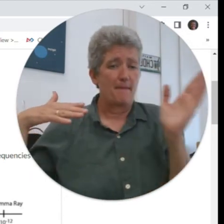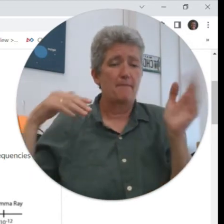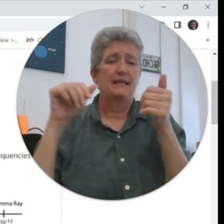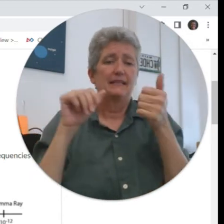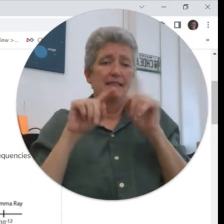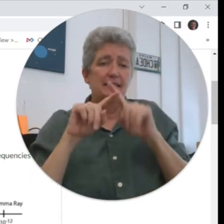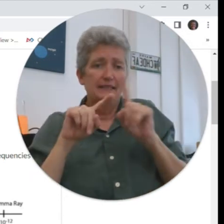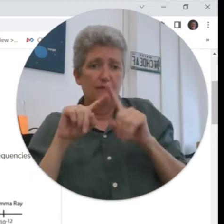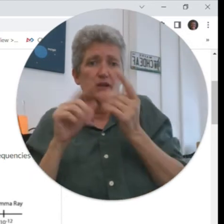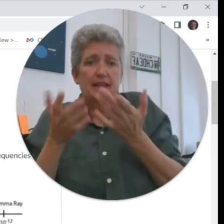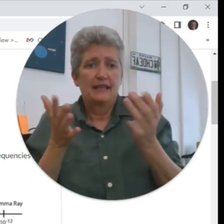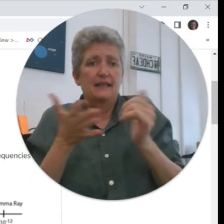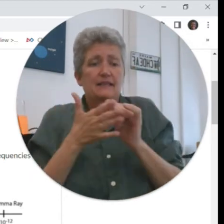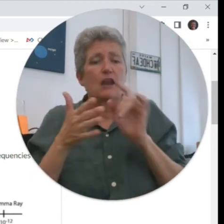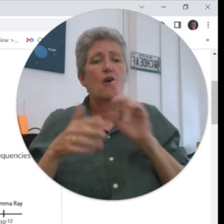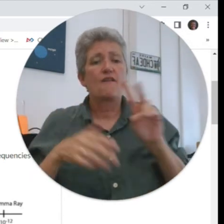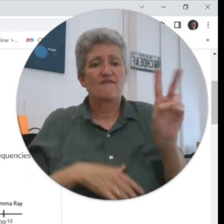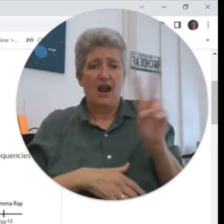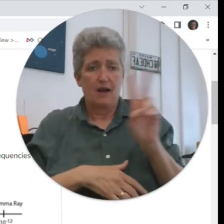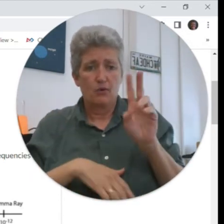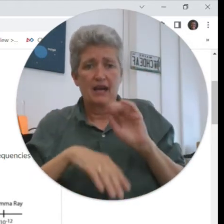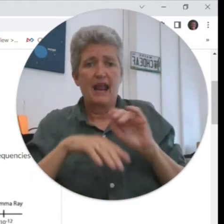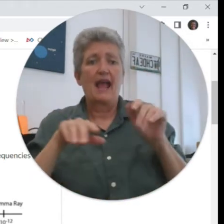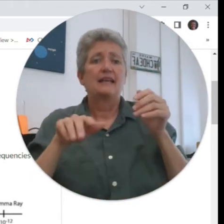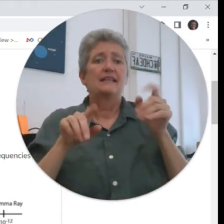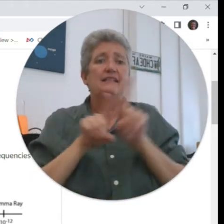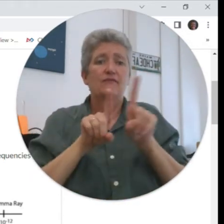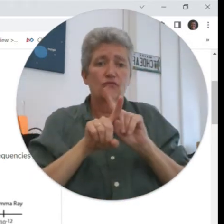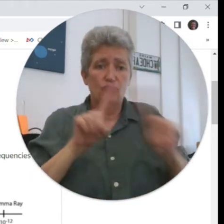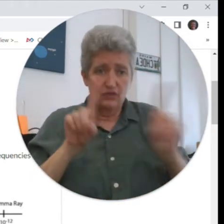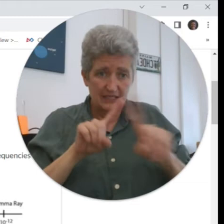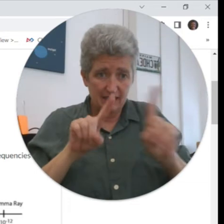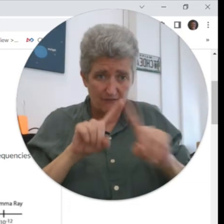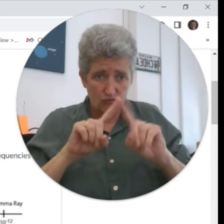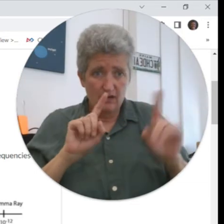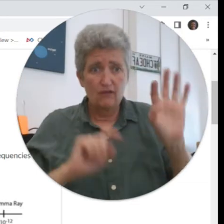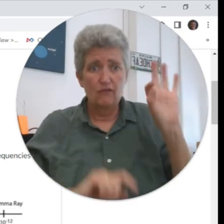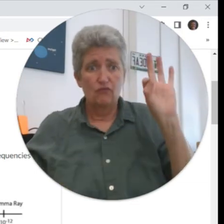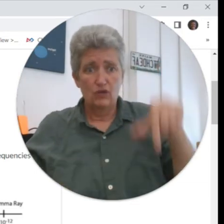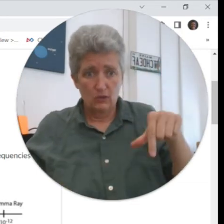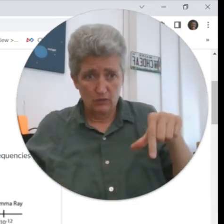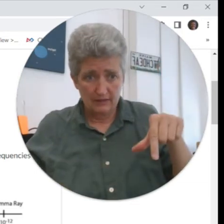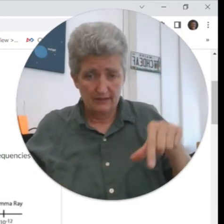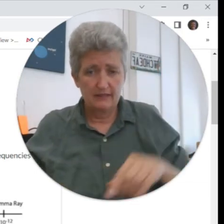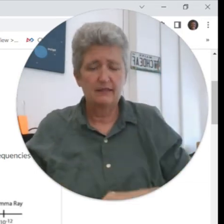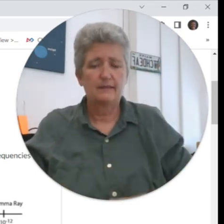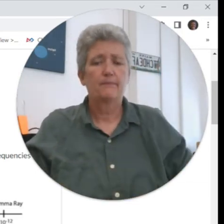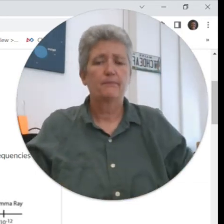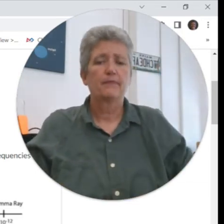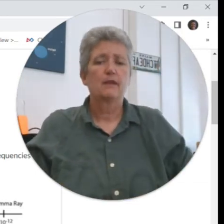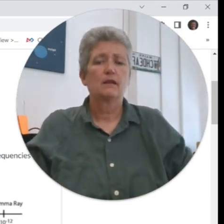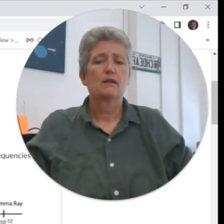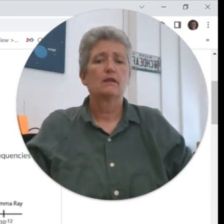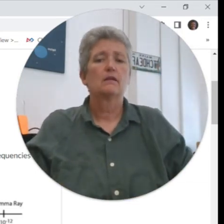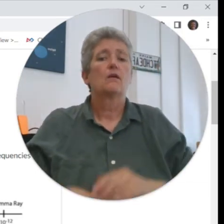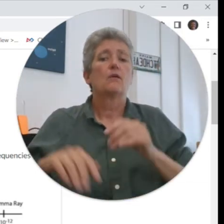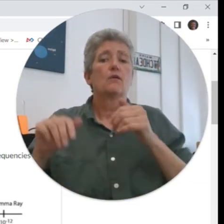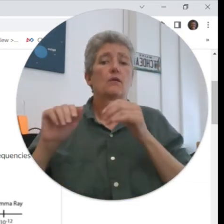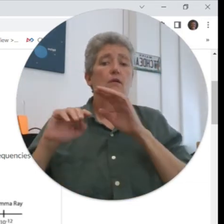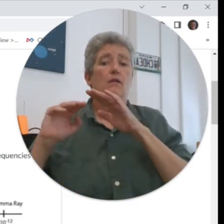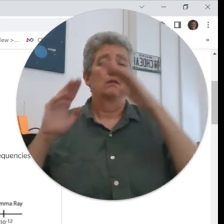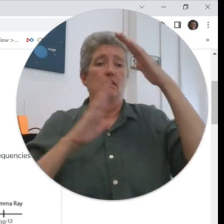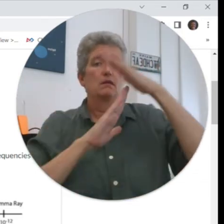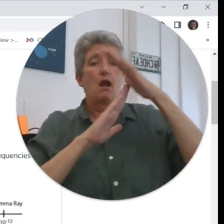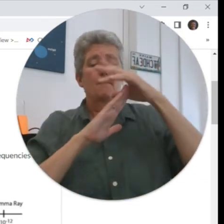and there's different things at each of those areas along the spectrum and each one of